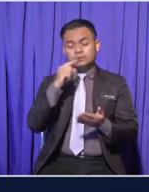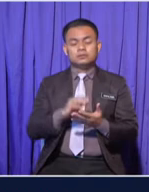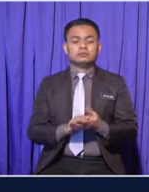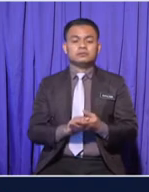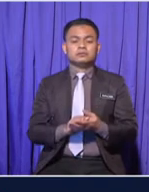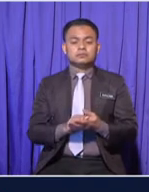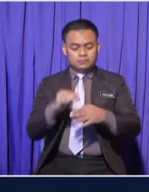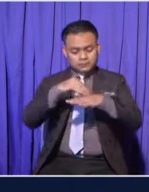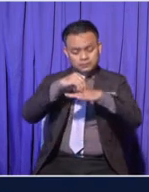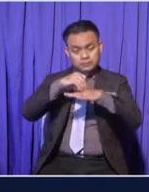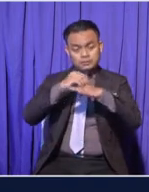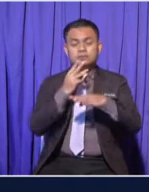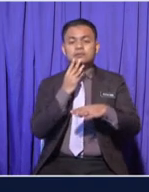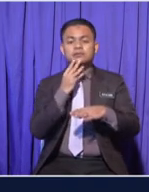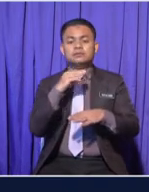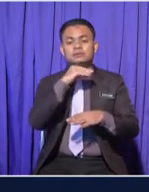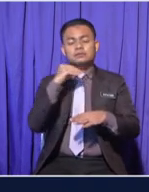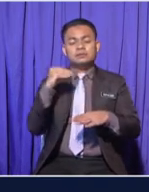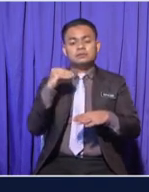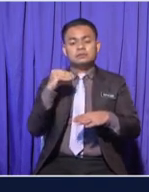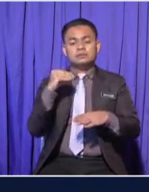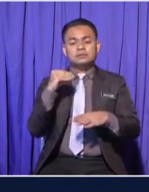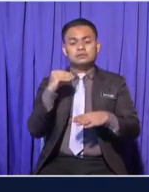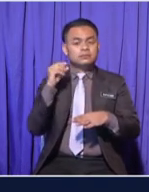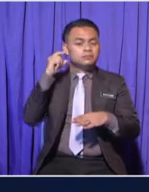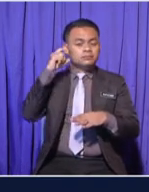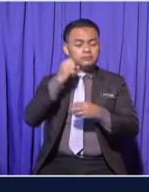And the shape of their ears